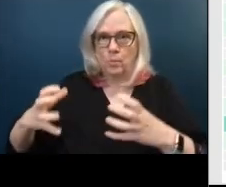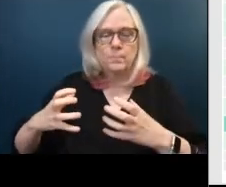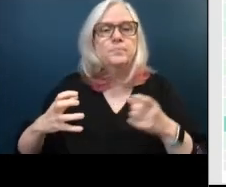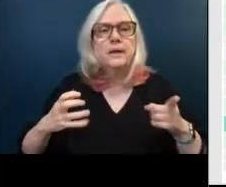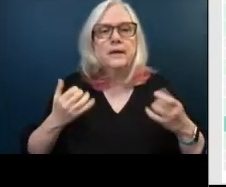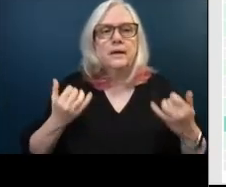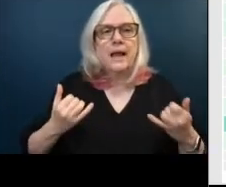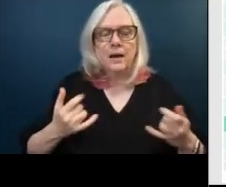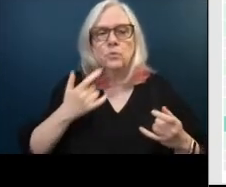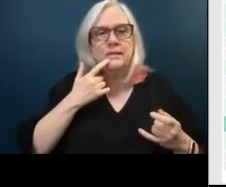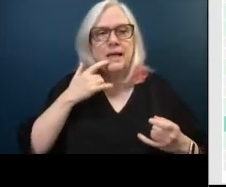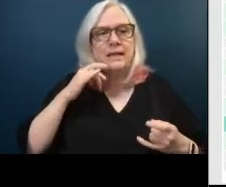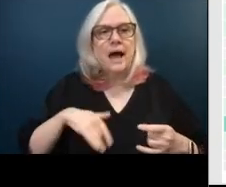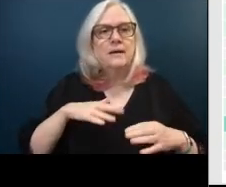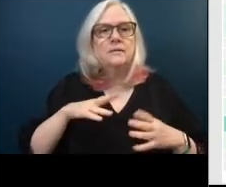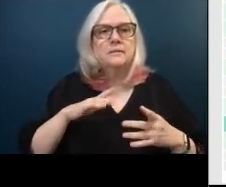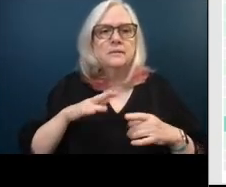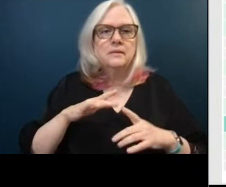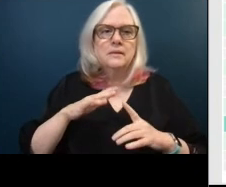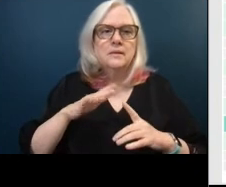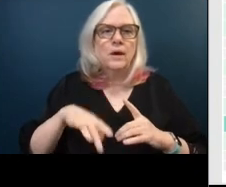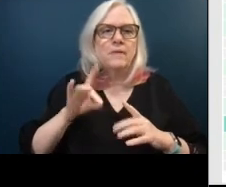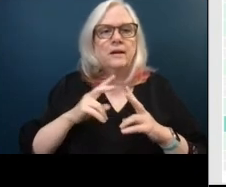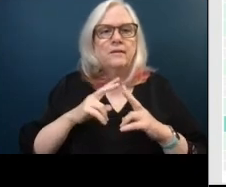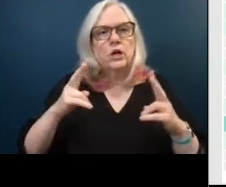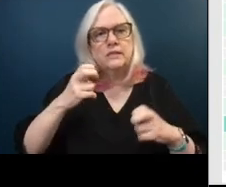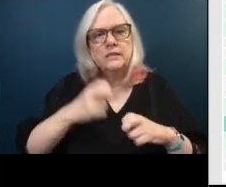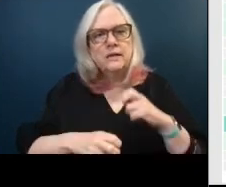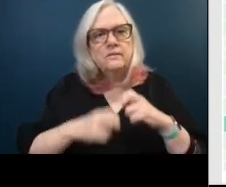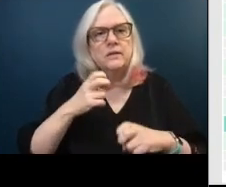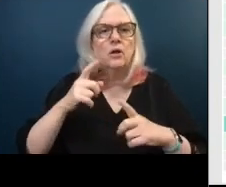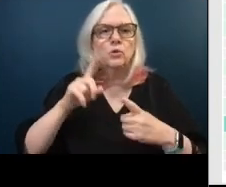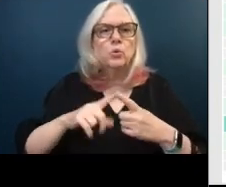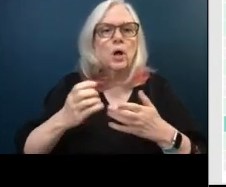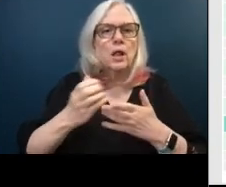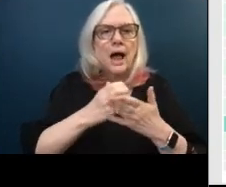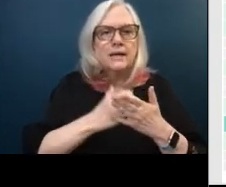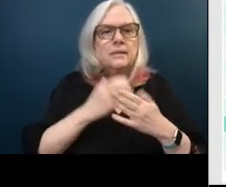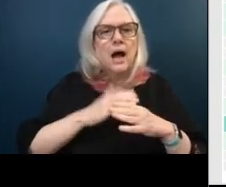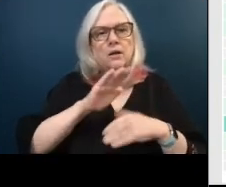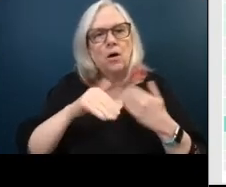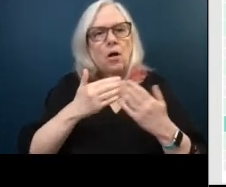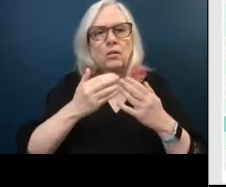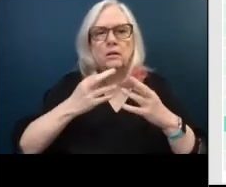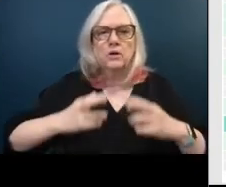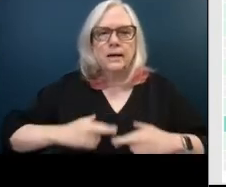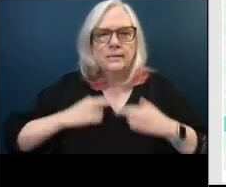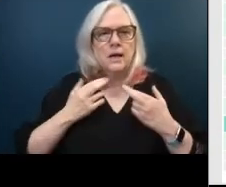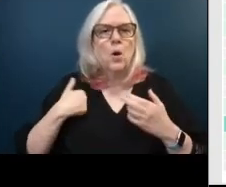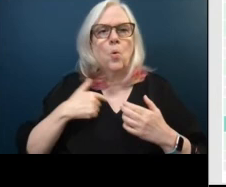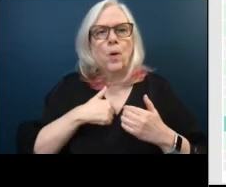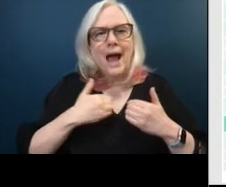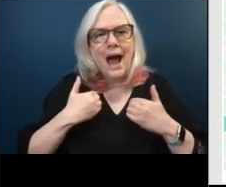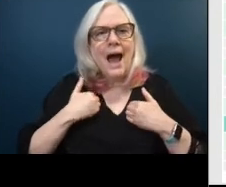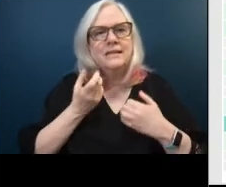doing it themselves and they found very difficult to collect from every resident so we had several residents approaching city management